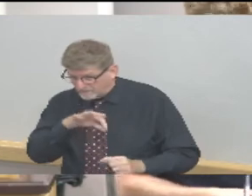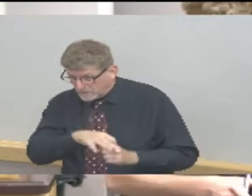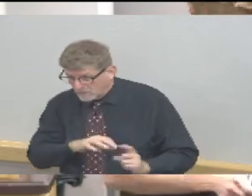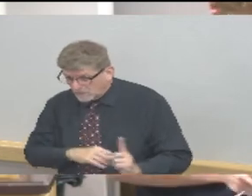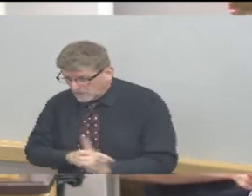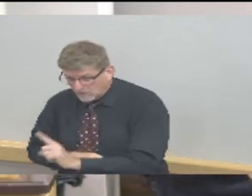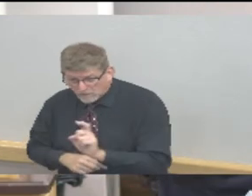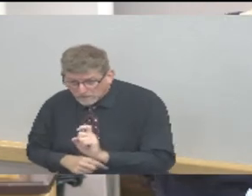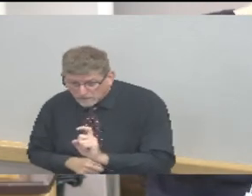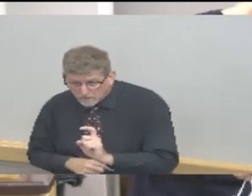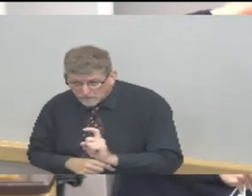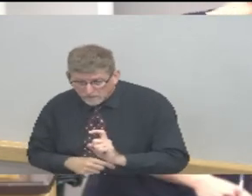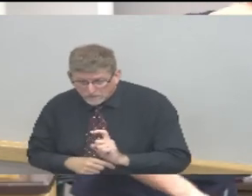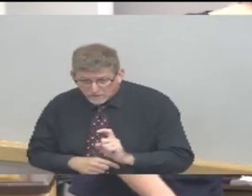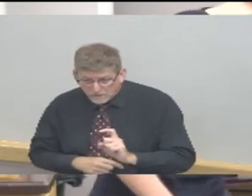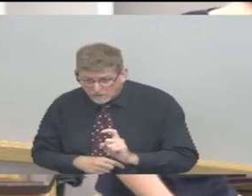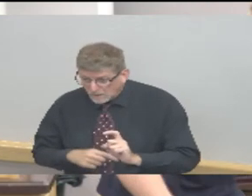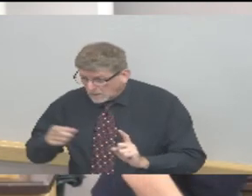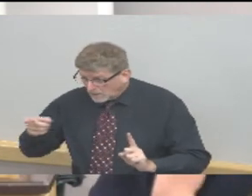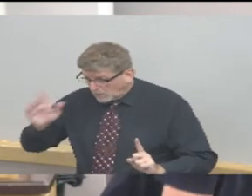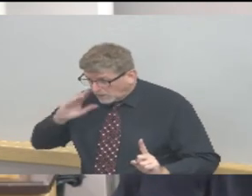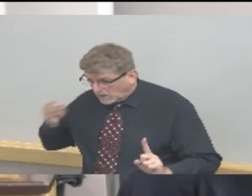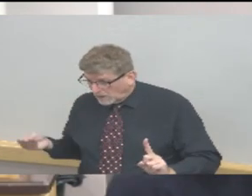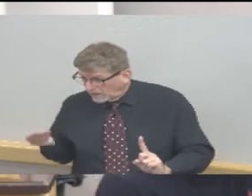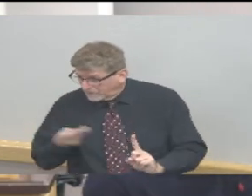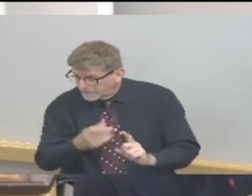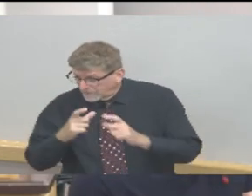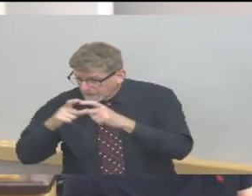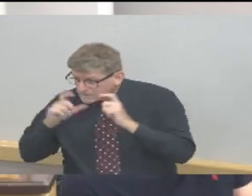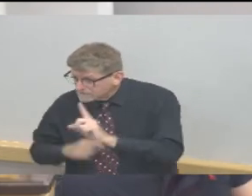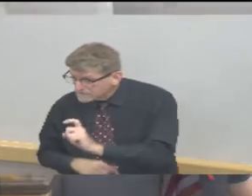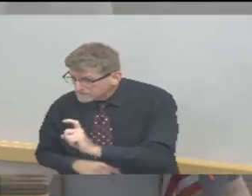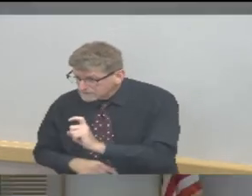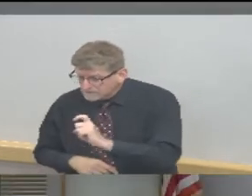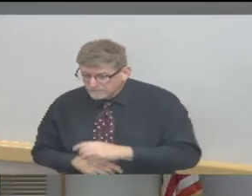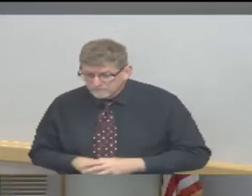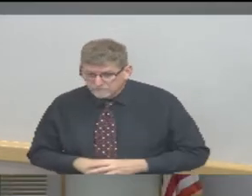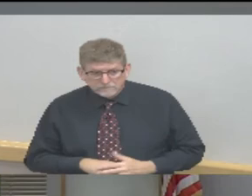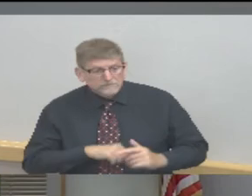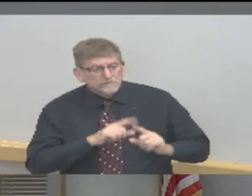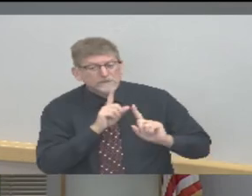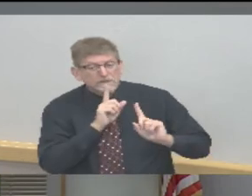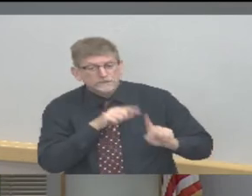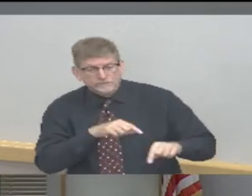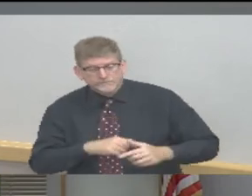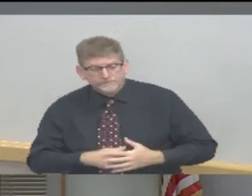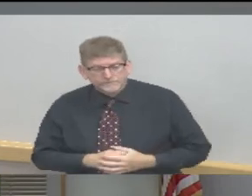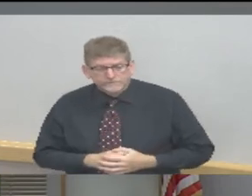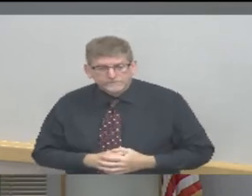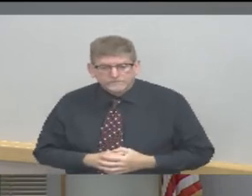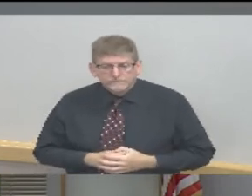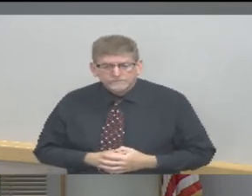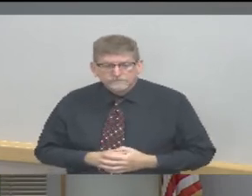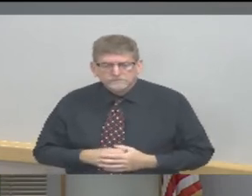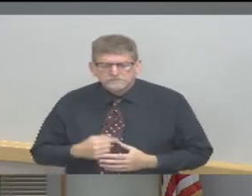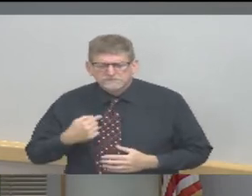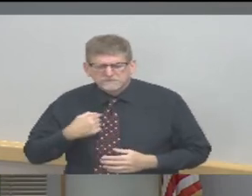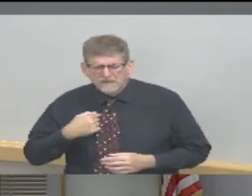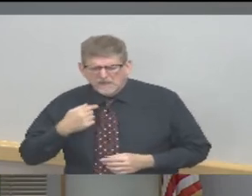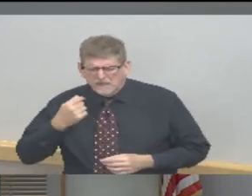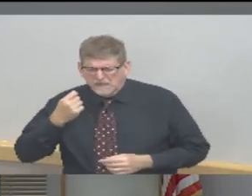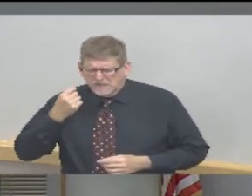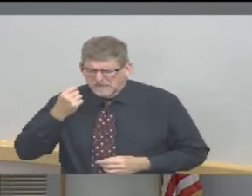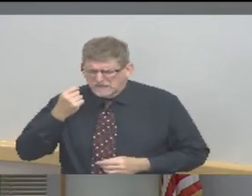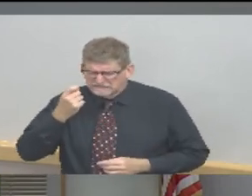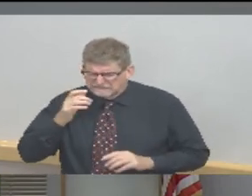Commissioner Brown, you have any comments about the Board of Elections? Absolutely. It is my understanding, and I don't know the specifics of what came in with the shipment,